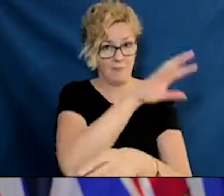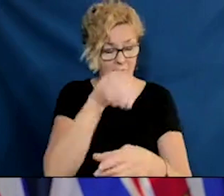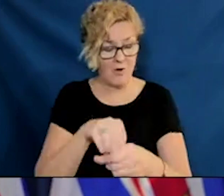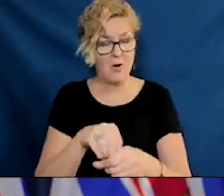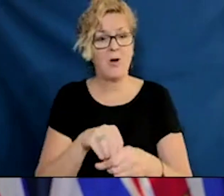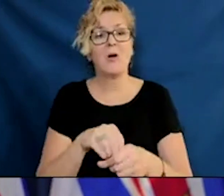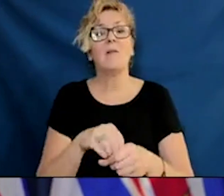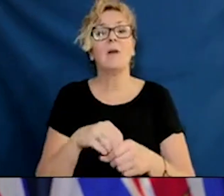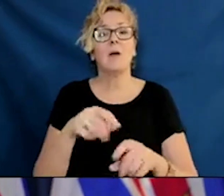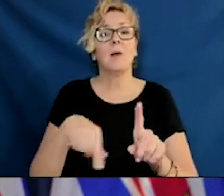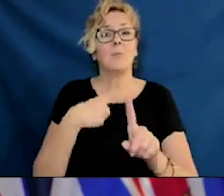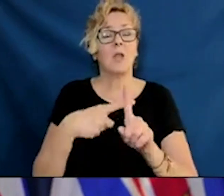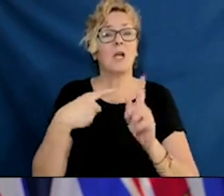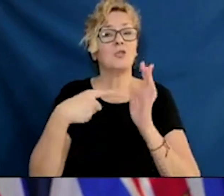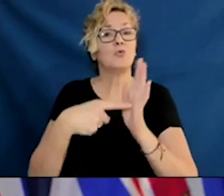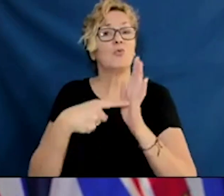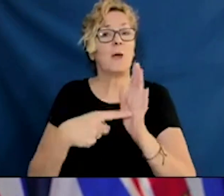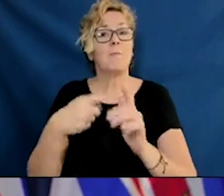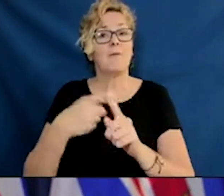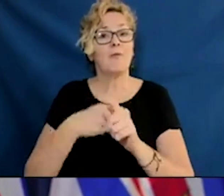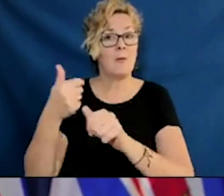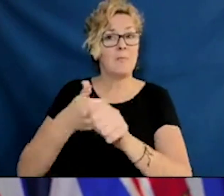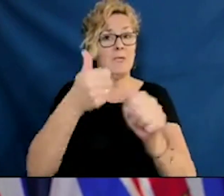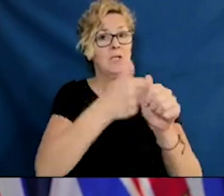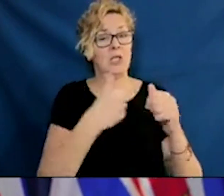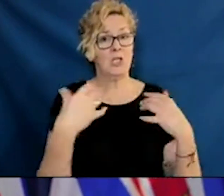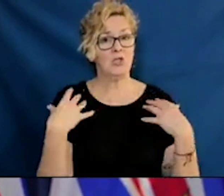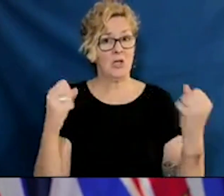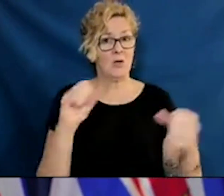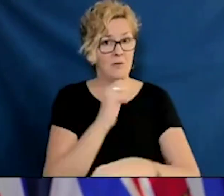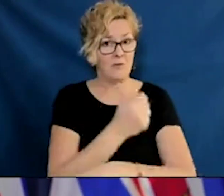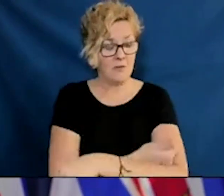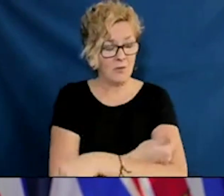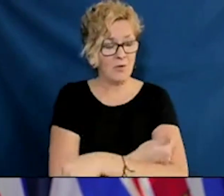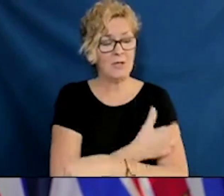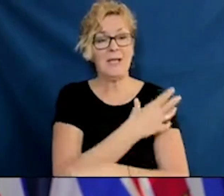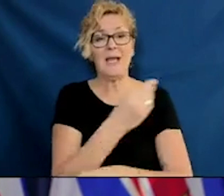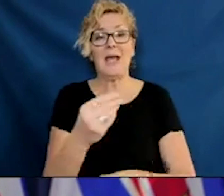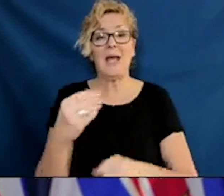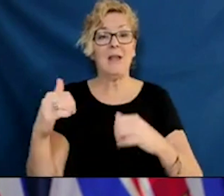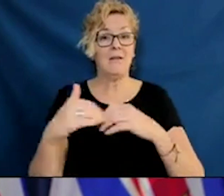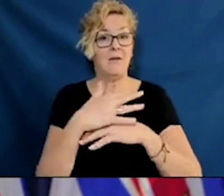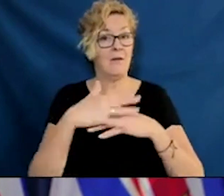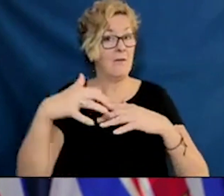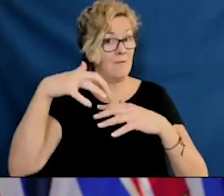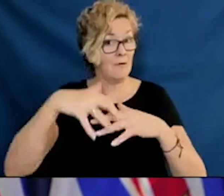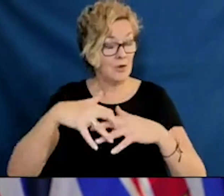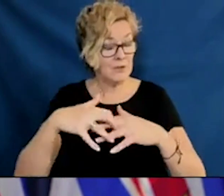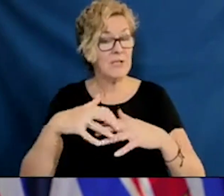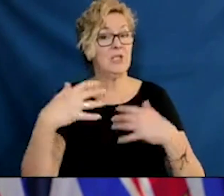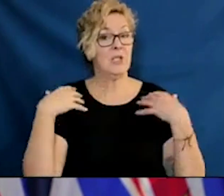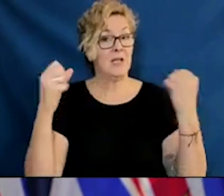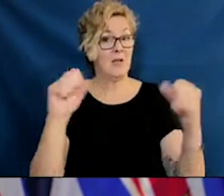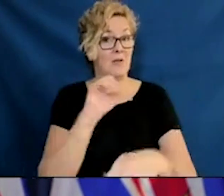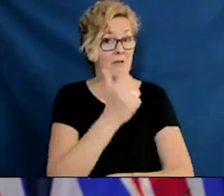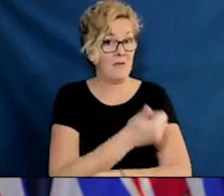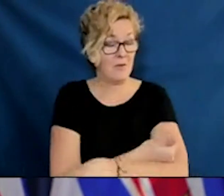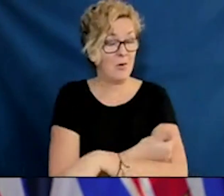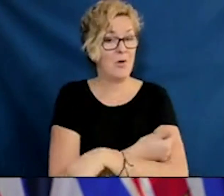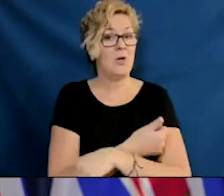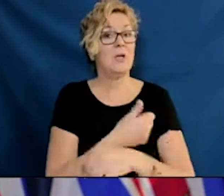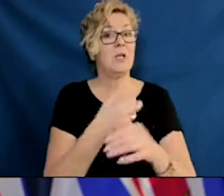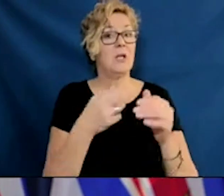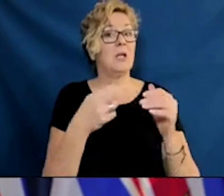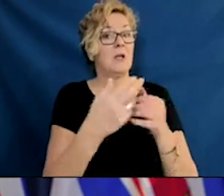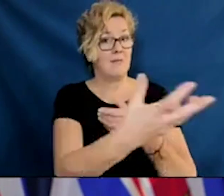authorities fully engaged. And the First Nations Health Authority and the First Nations Health Council playing a crucial role in all that. So there's significant progress.